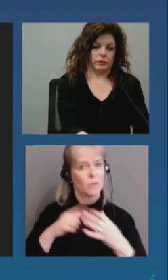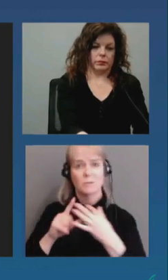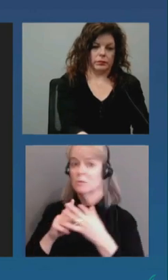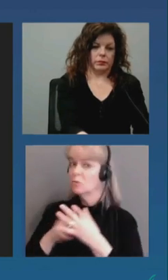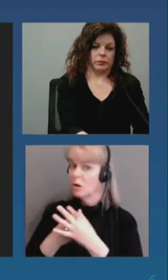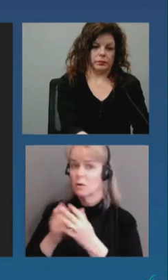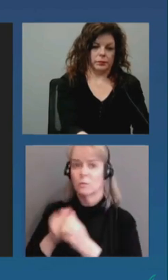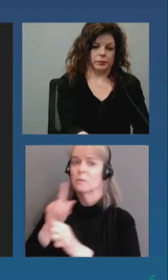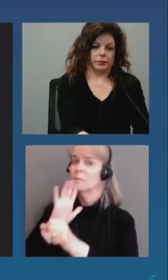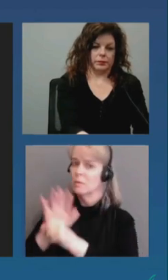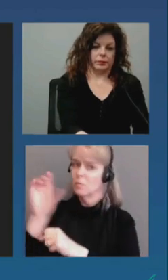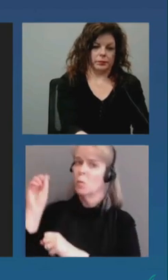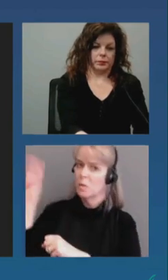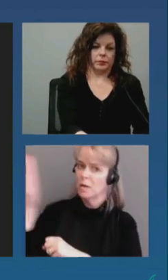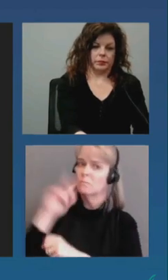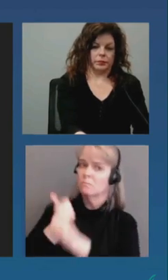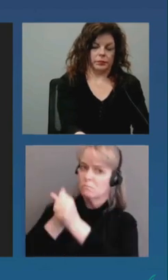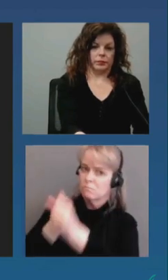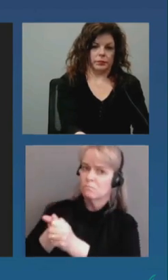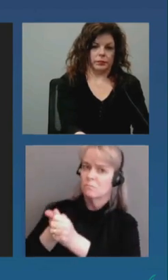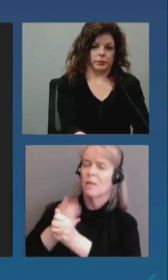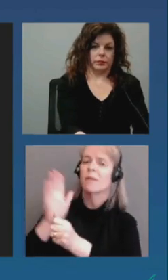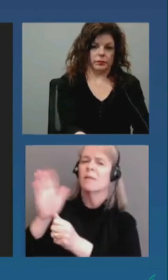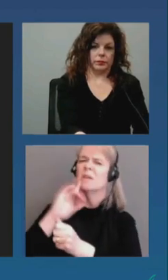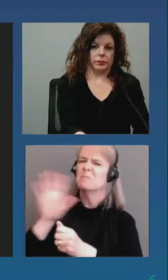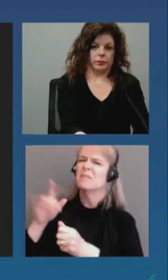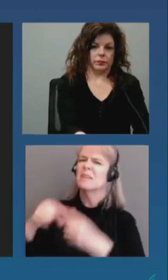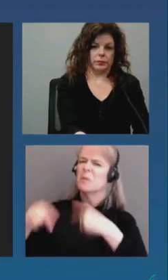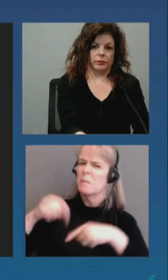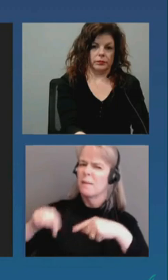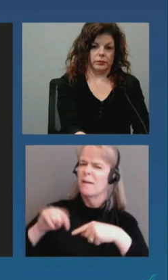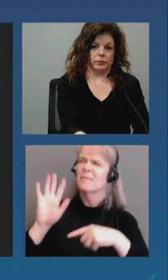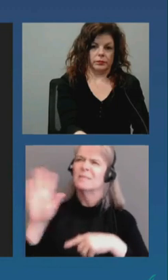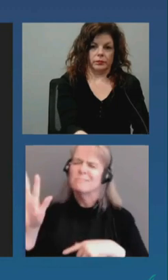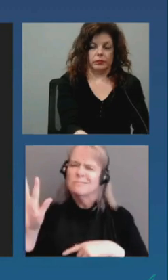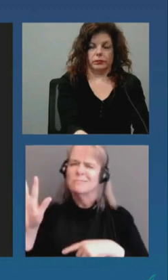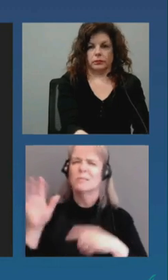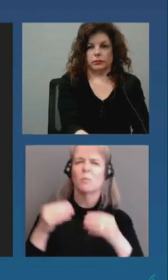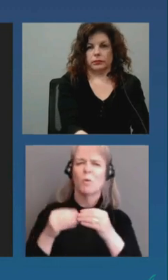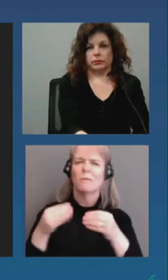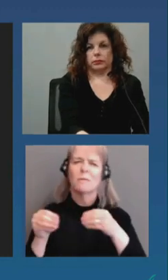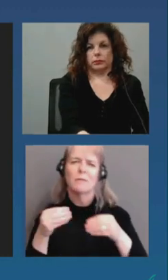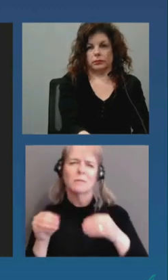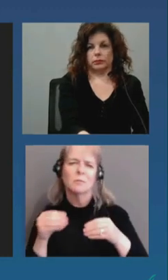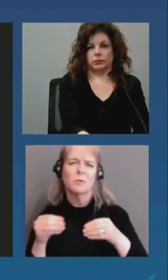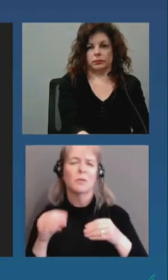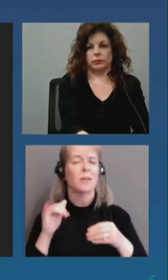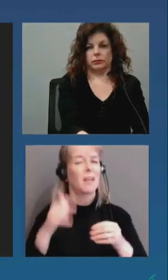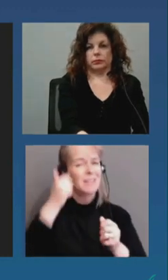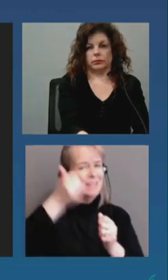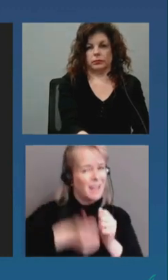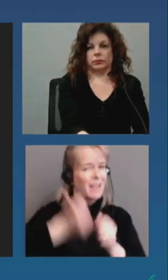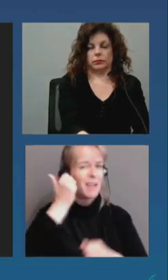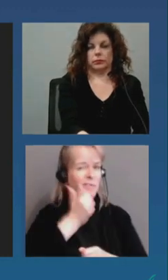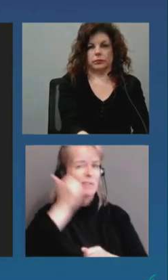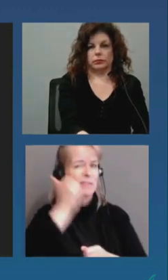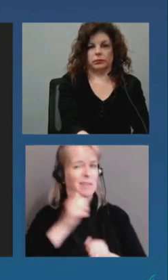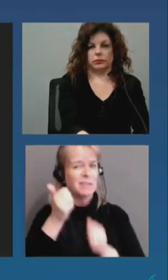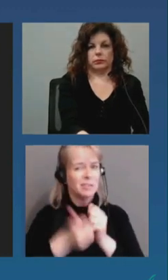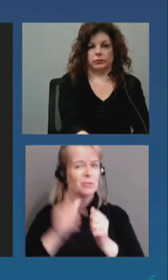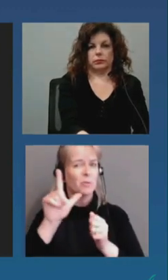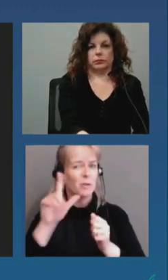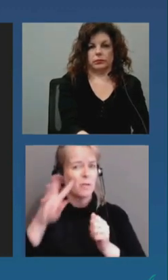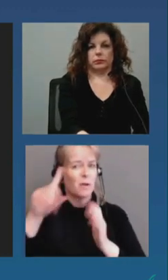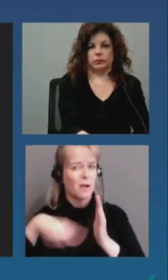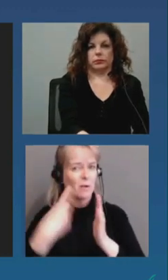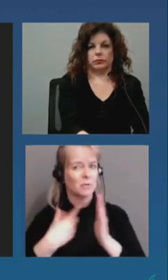we've scaled down our operations right-sized them and better coordinated them over the course of each 24-hour period where we feel we've got the